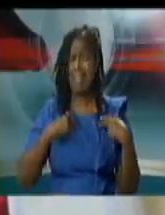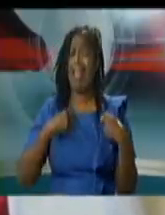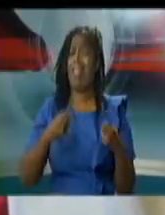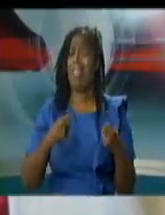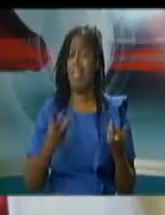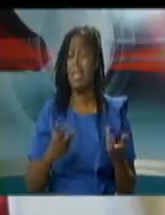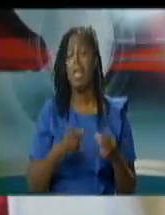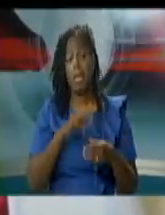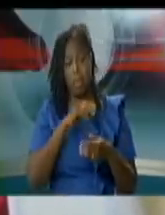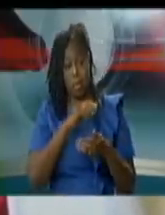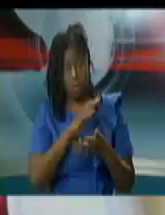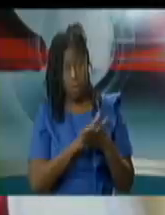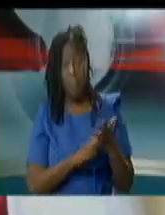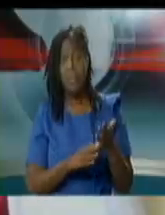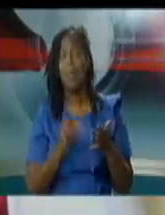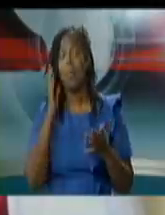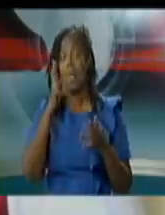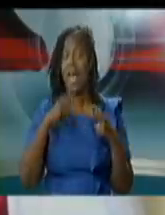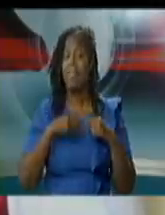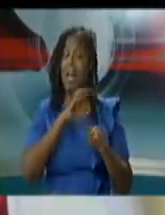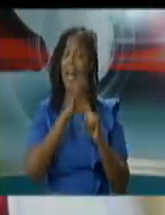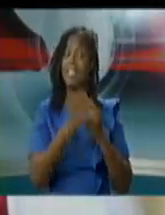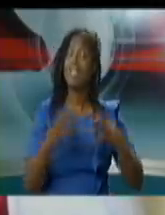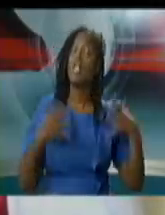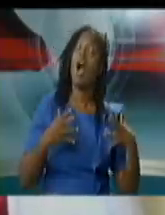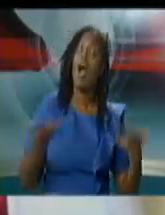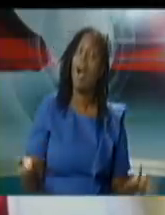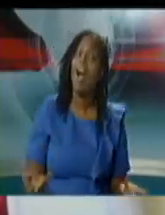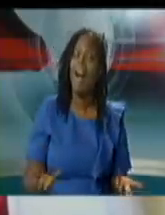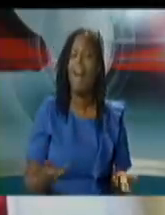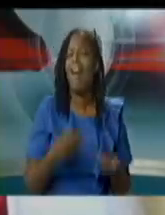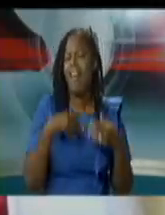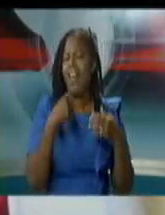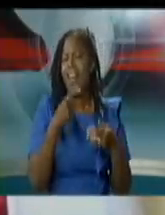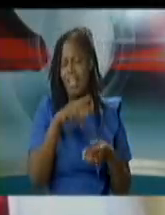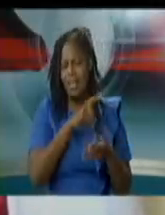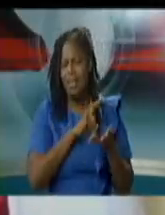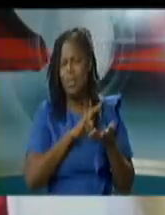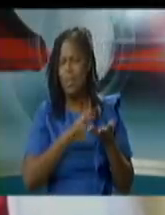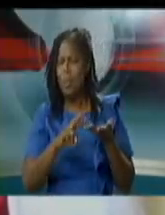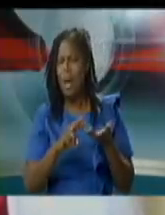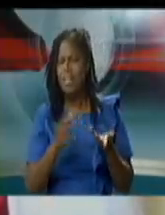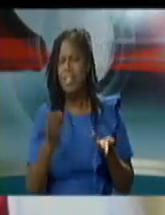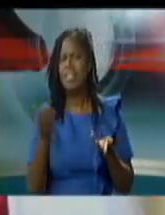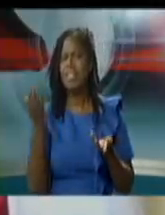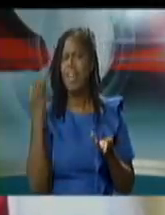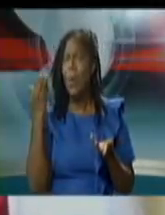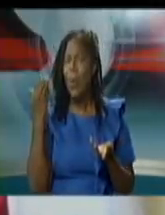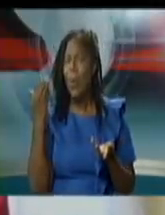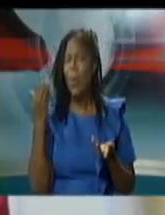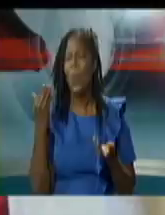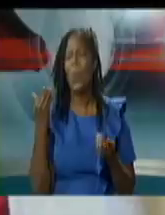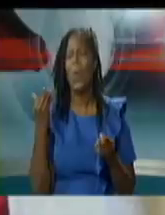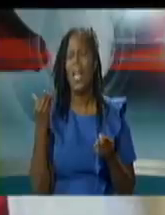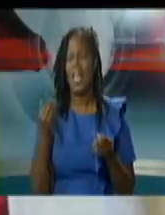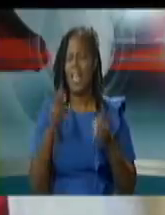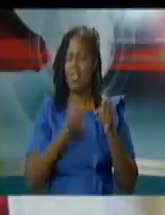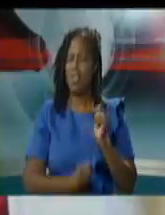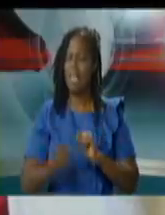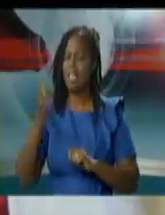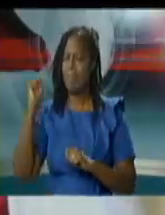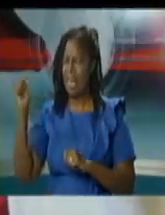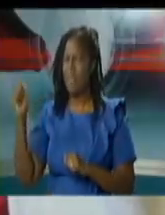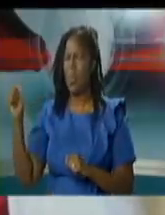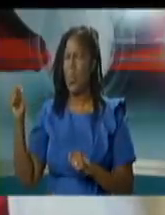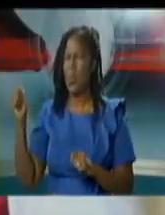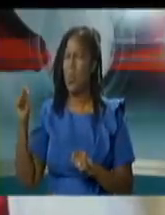these people may go through because even the trinidad and tobago that we were two months ago is not what they're meeting now have we instituted anything